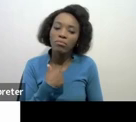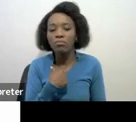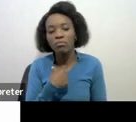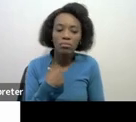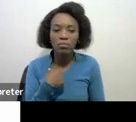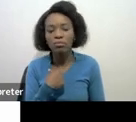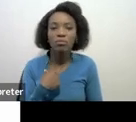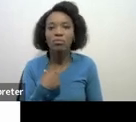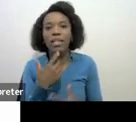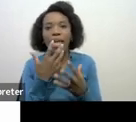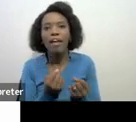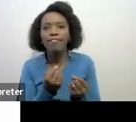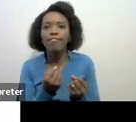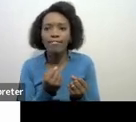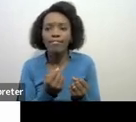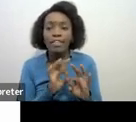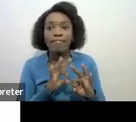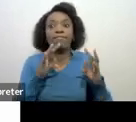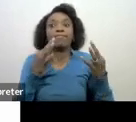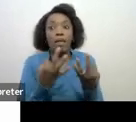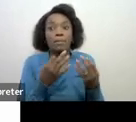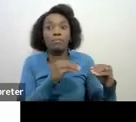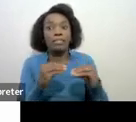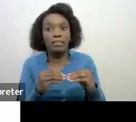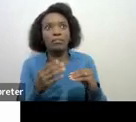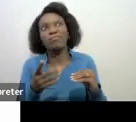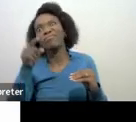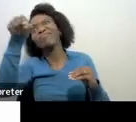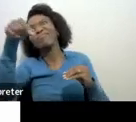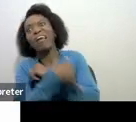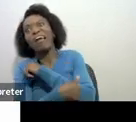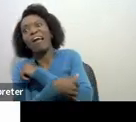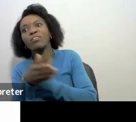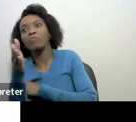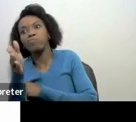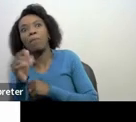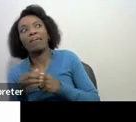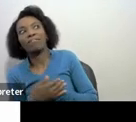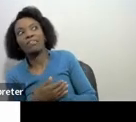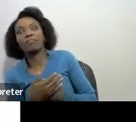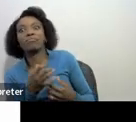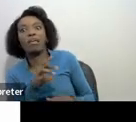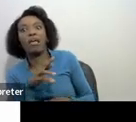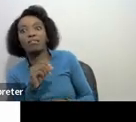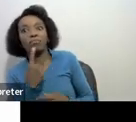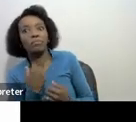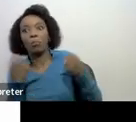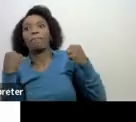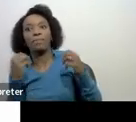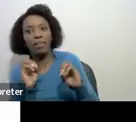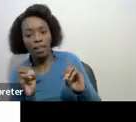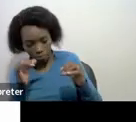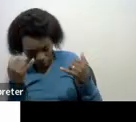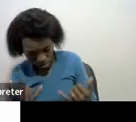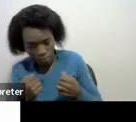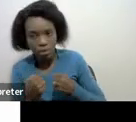this farming operations in the neighboring countries that I have been hiding from you guys but now it's time to come clean